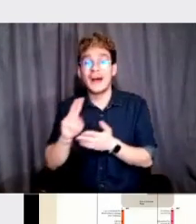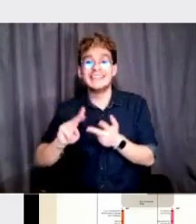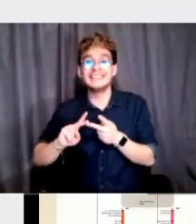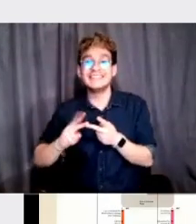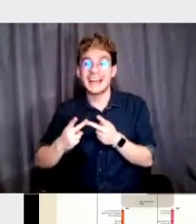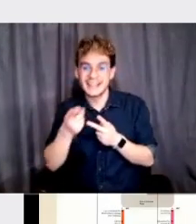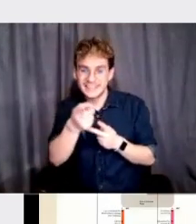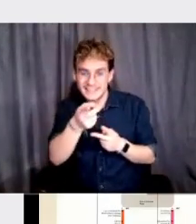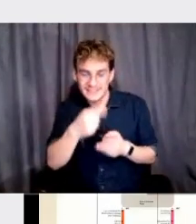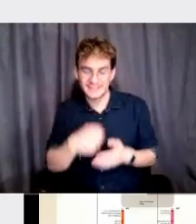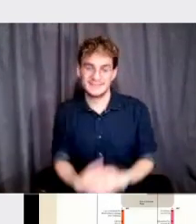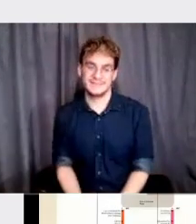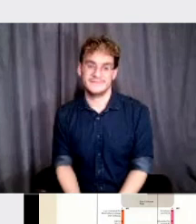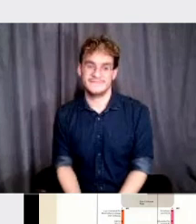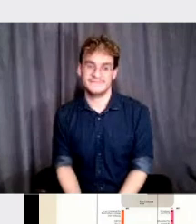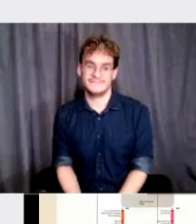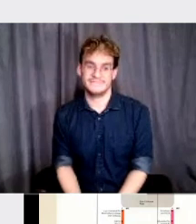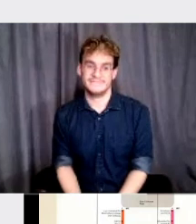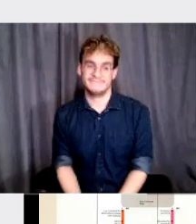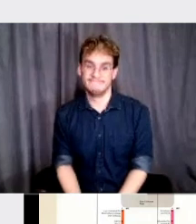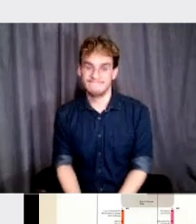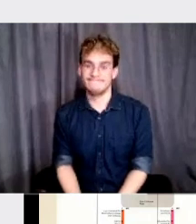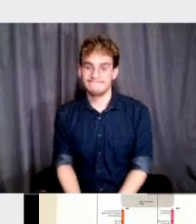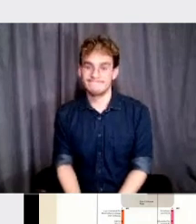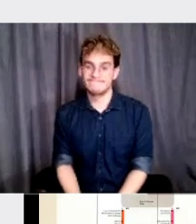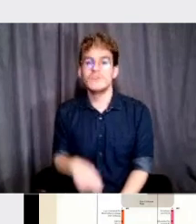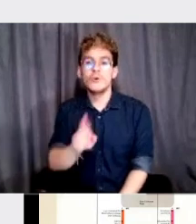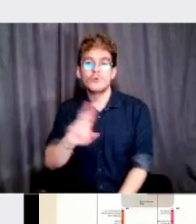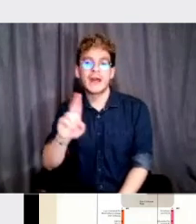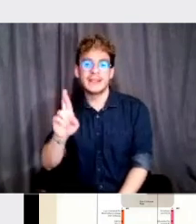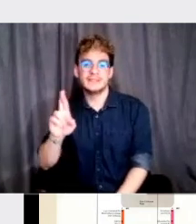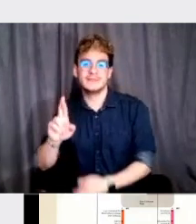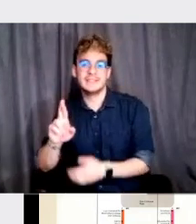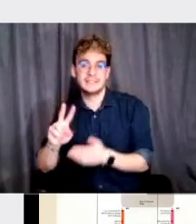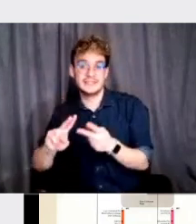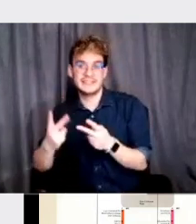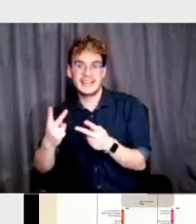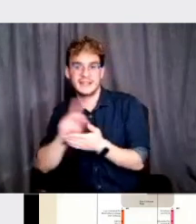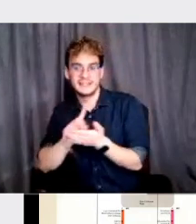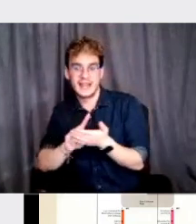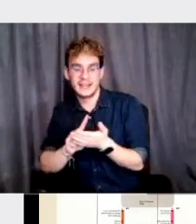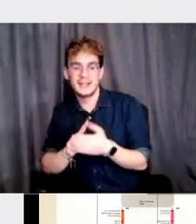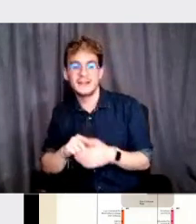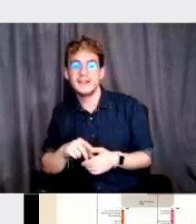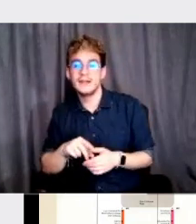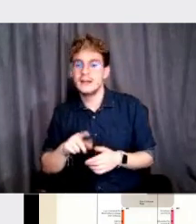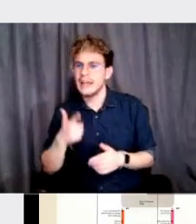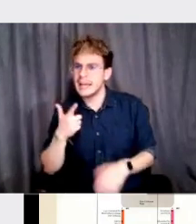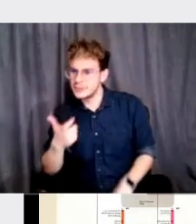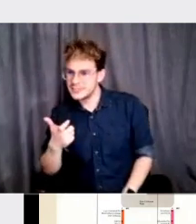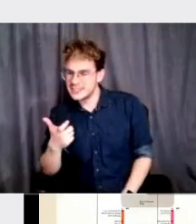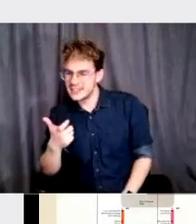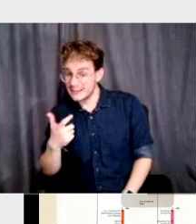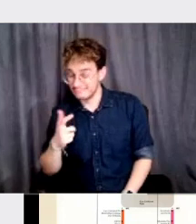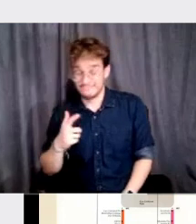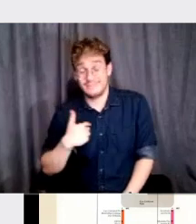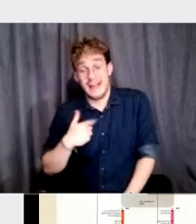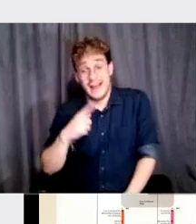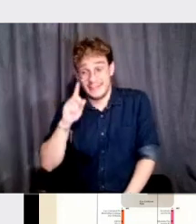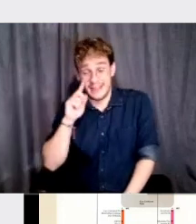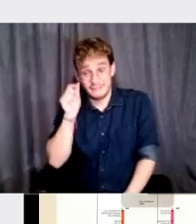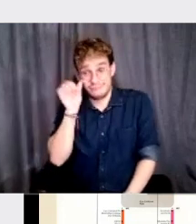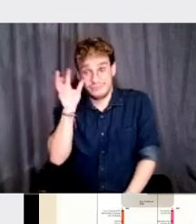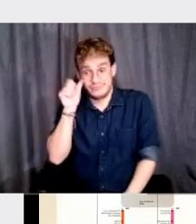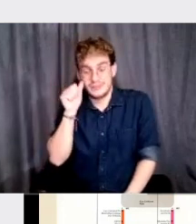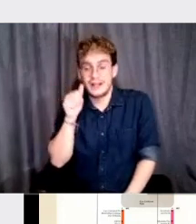uh, of the, of the diagram, the one on the right. And here it was super interesting. I think it's fascinating because he,